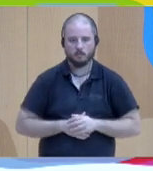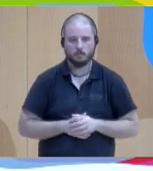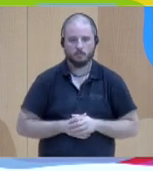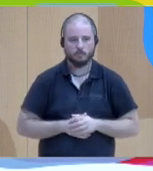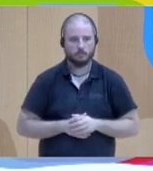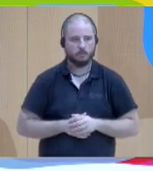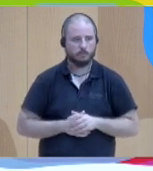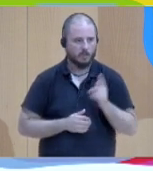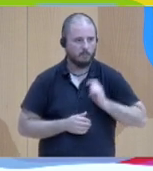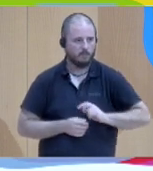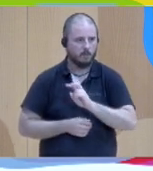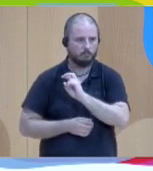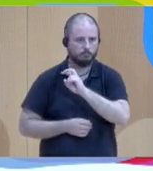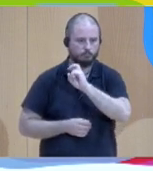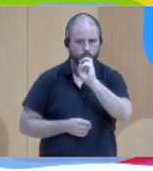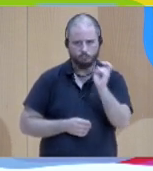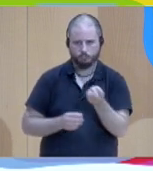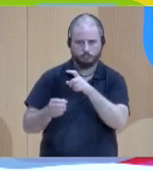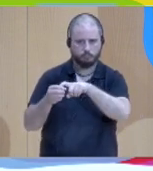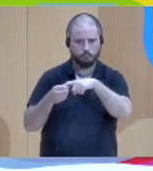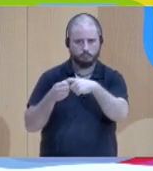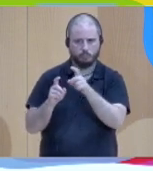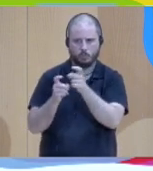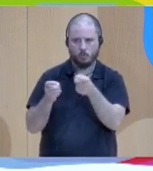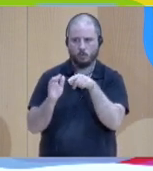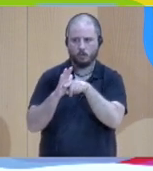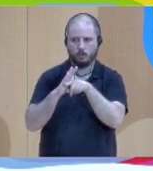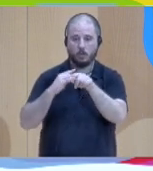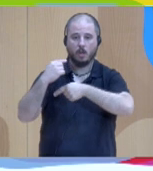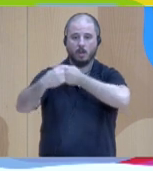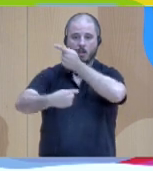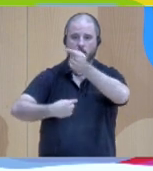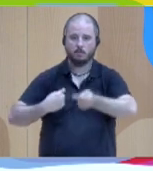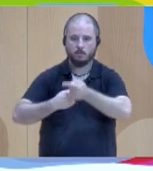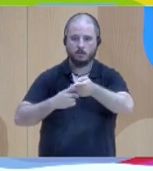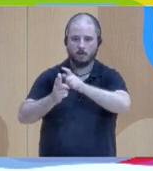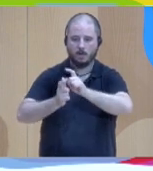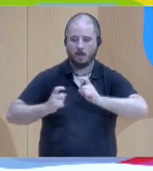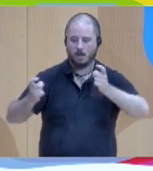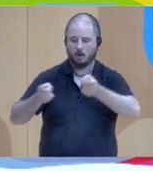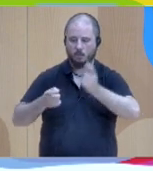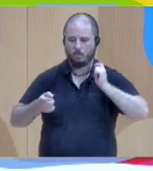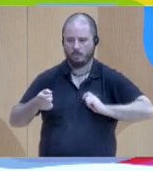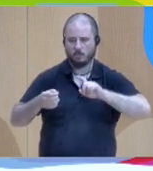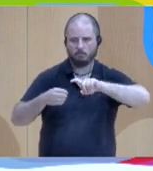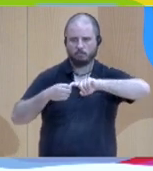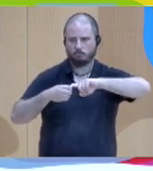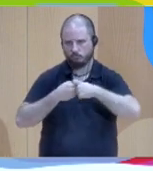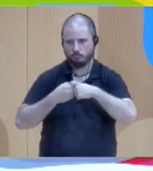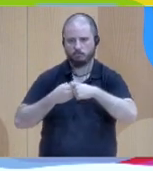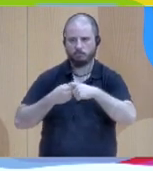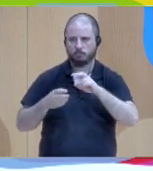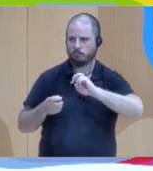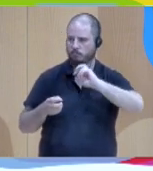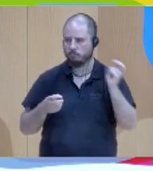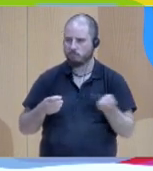sectoral meetings of professionals and you had a full time coordinator who coordinated with this